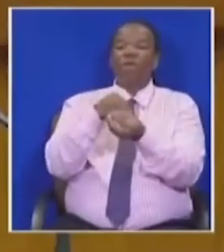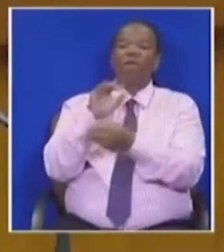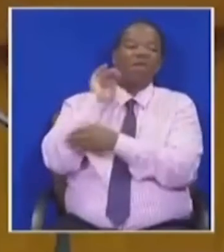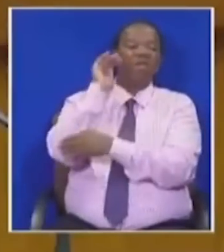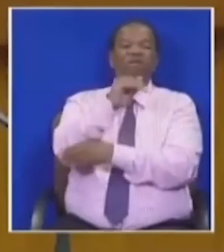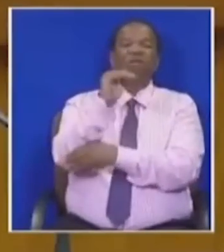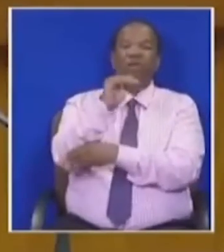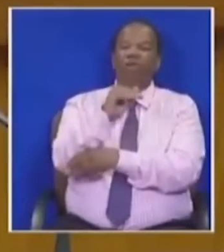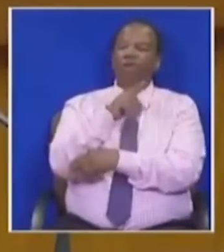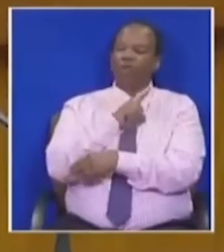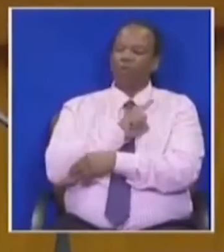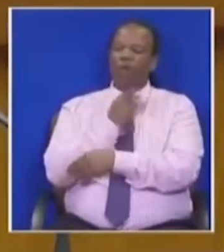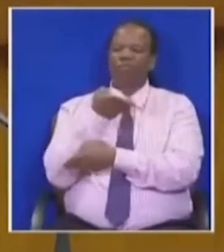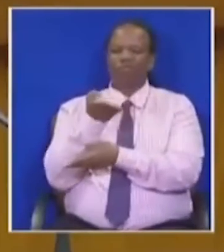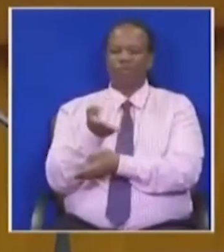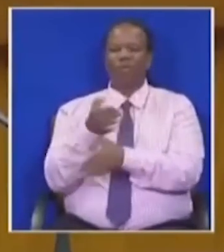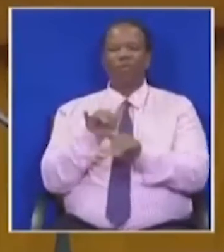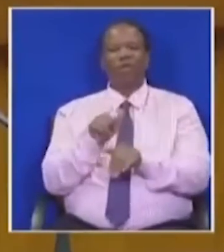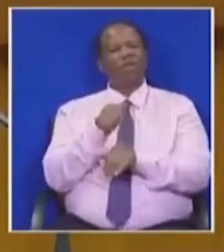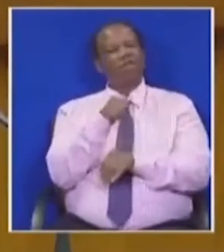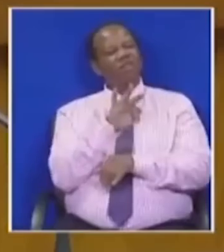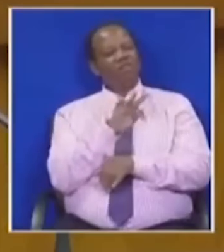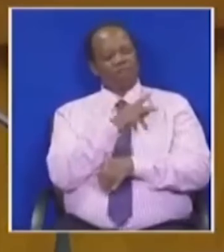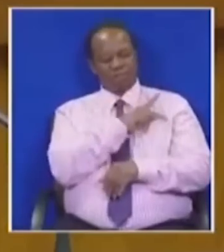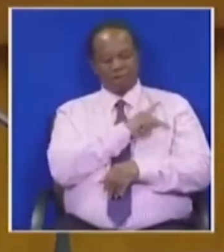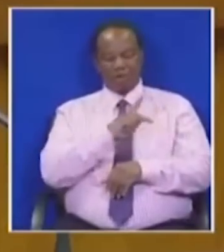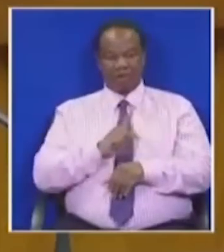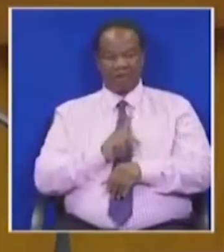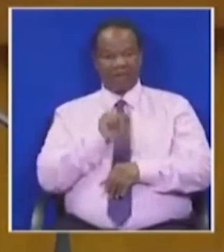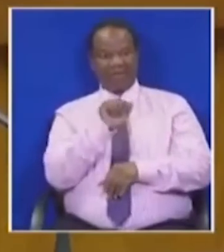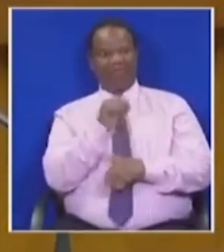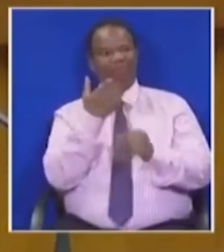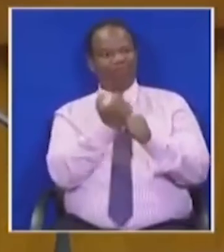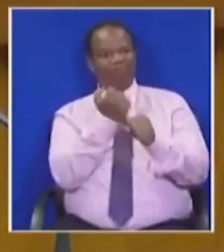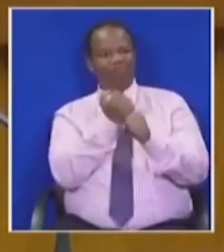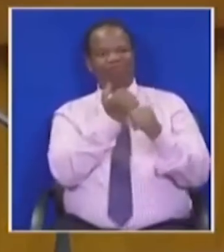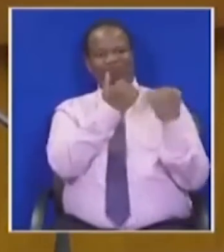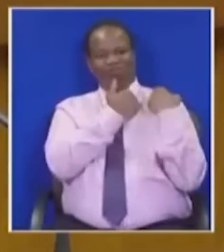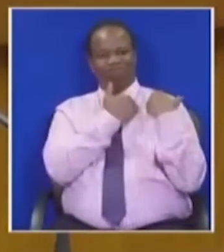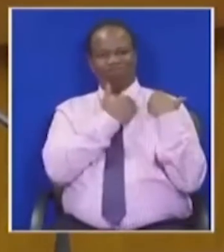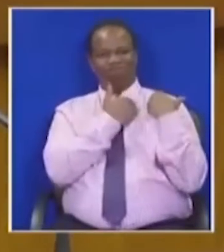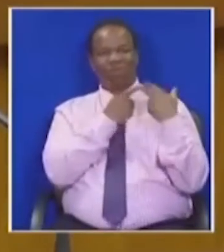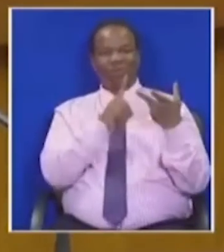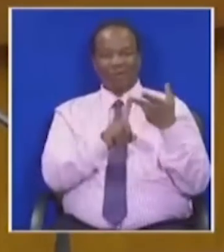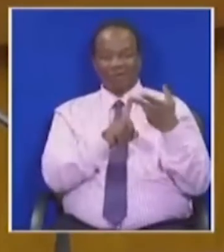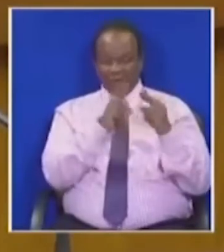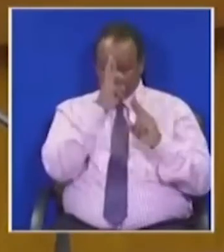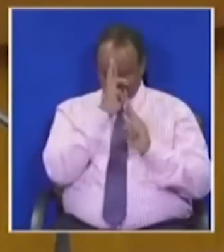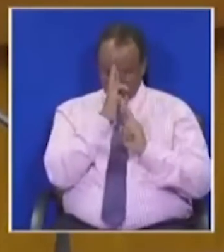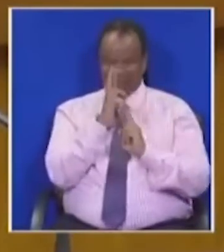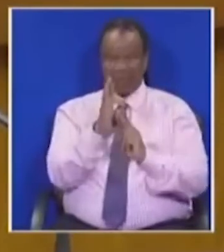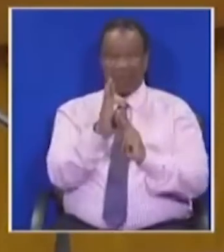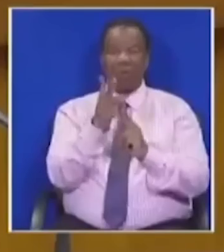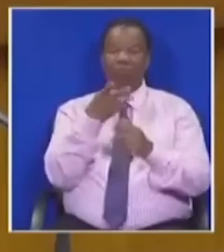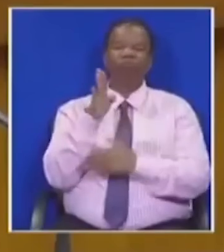what brings us here today. If the president had executed his responsibilities and respected his oath of office,